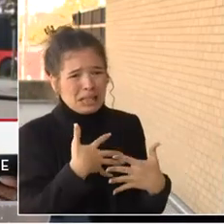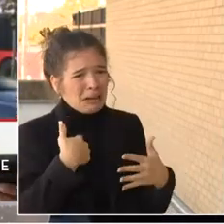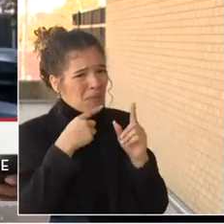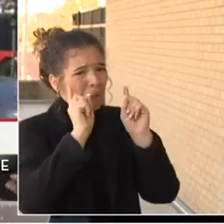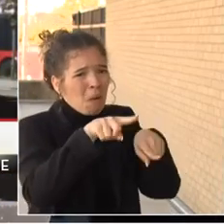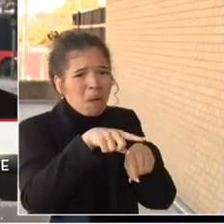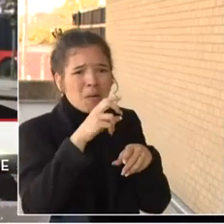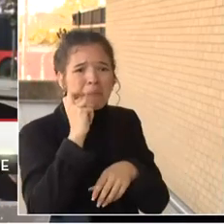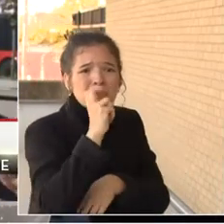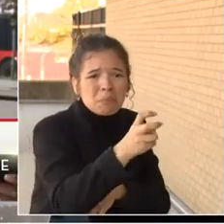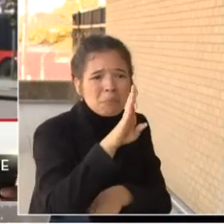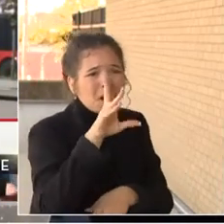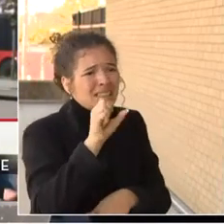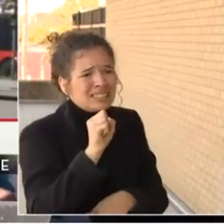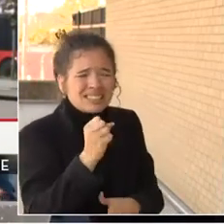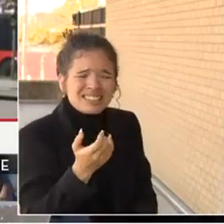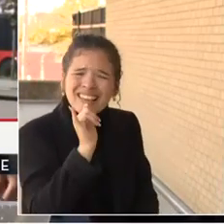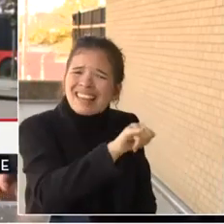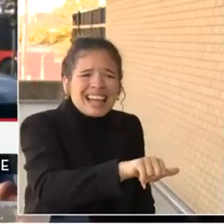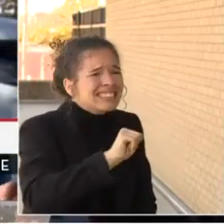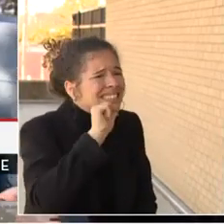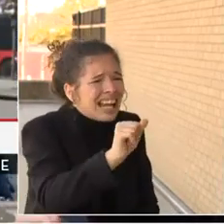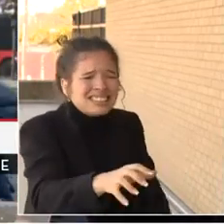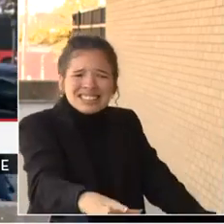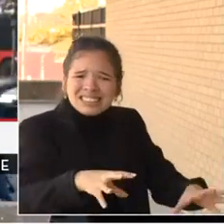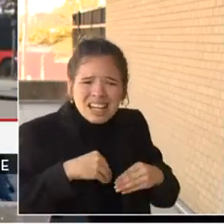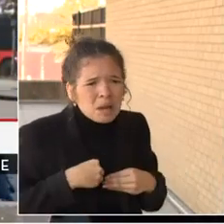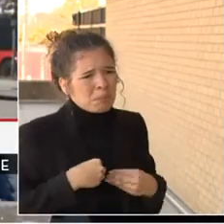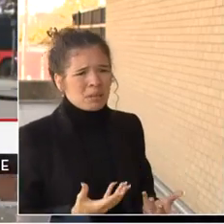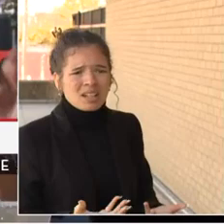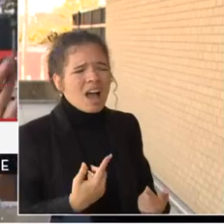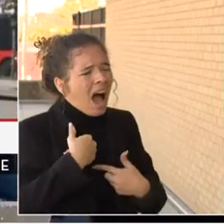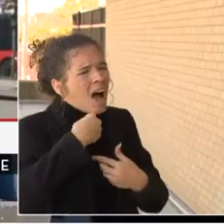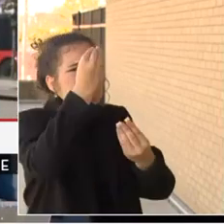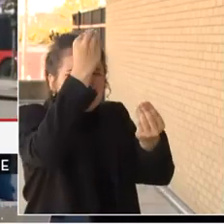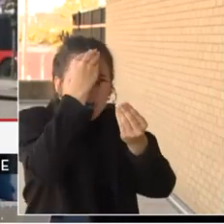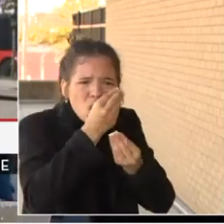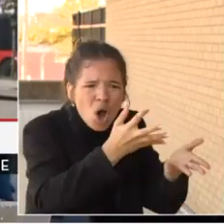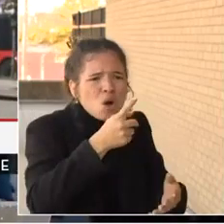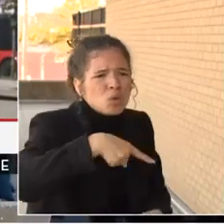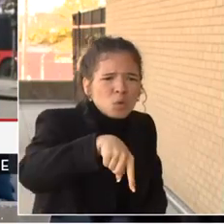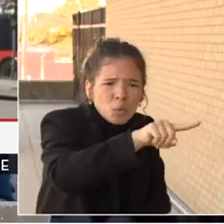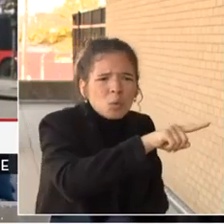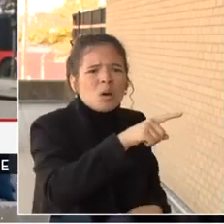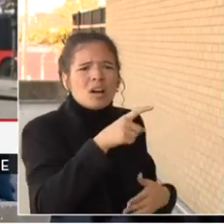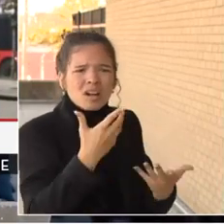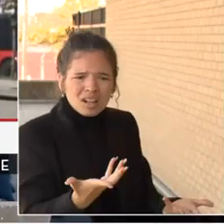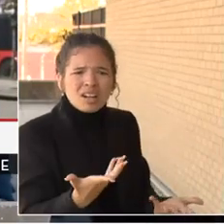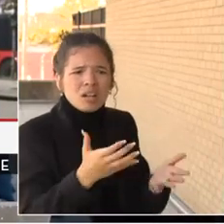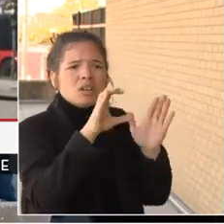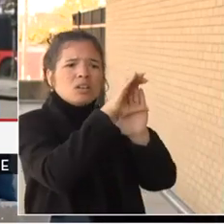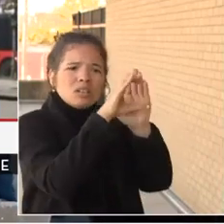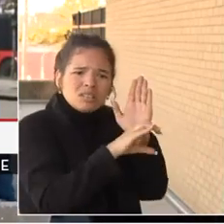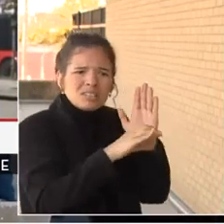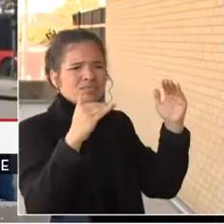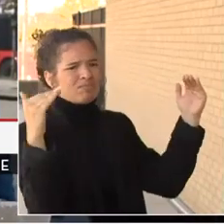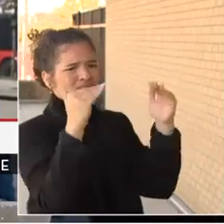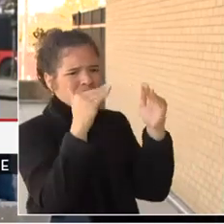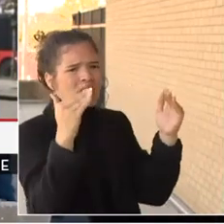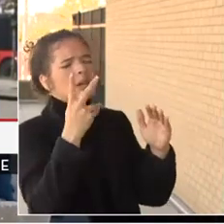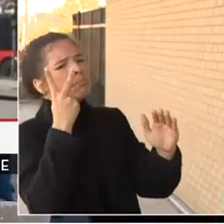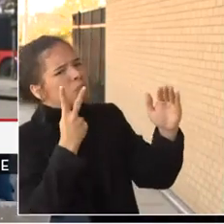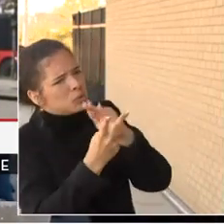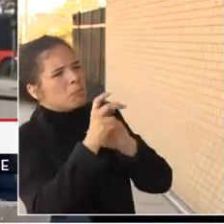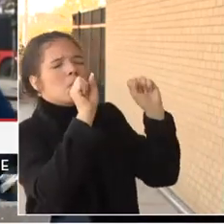about the message that that we're sending. Yes, of course, we want our code to be fair and predictable. We want to get